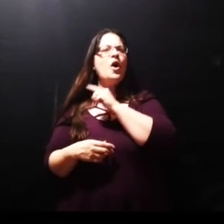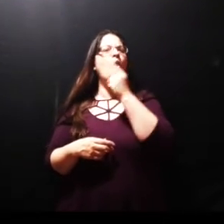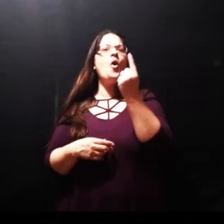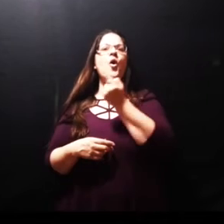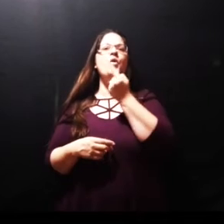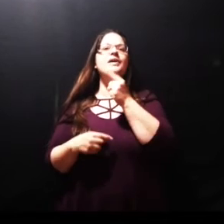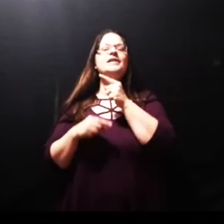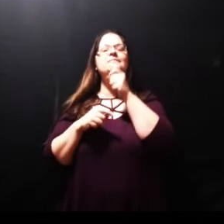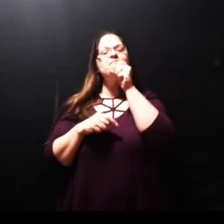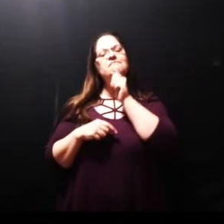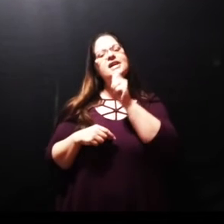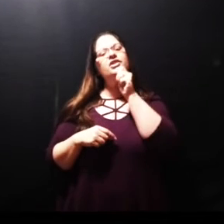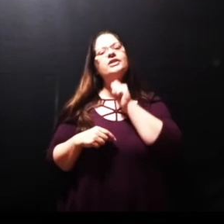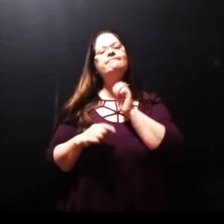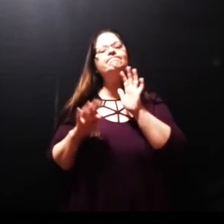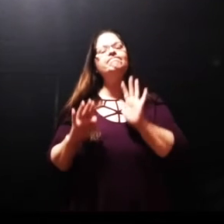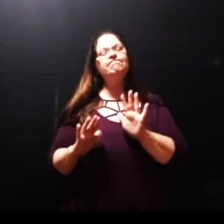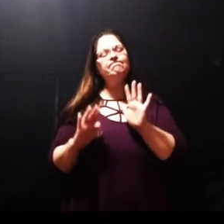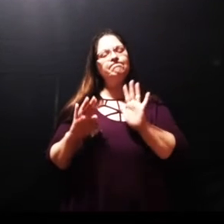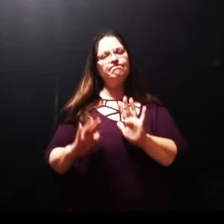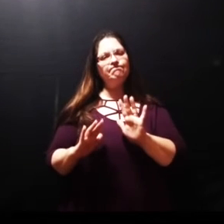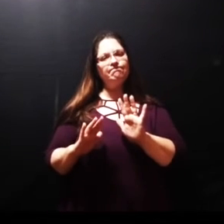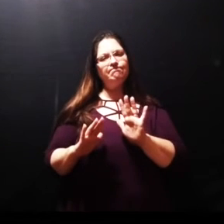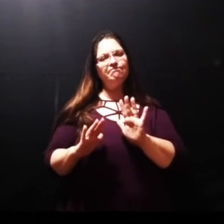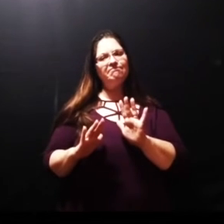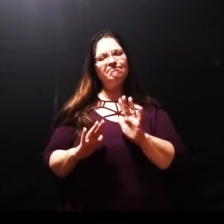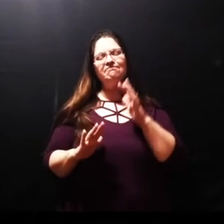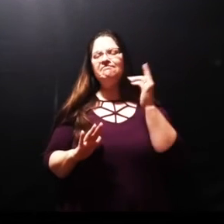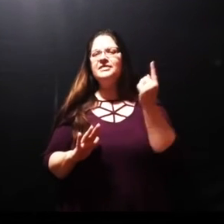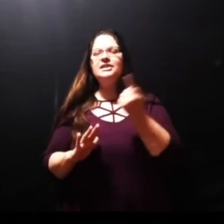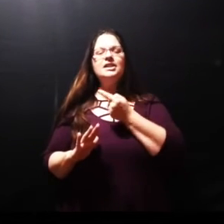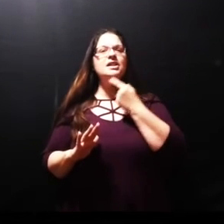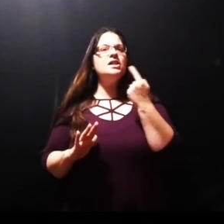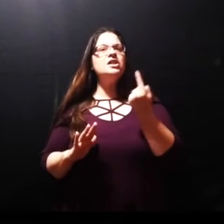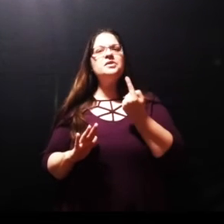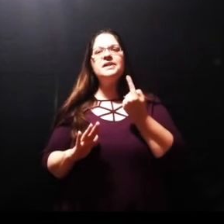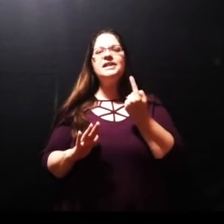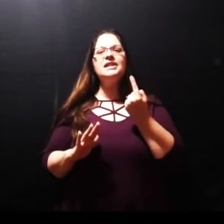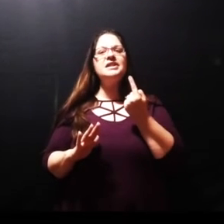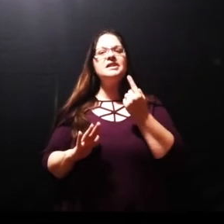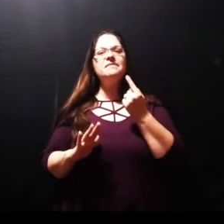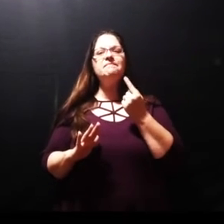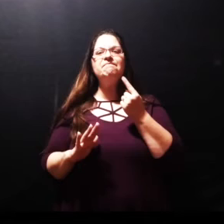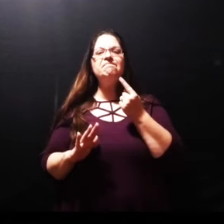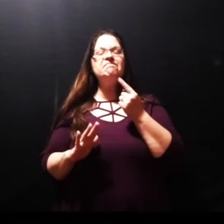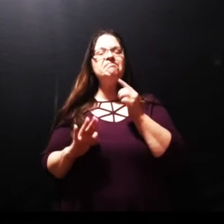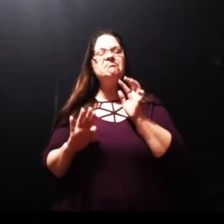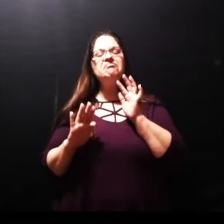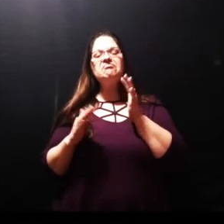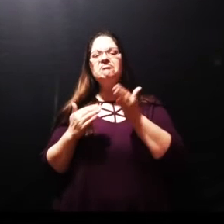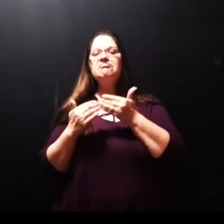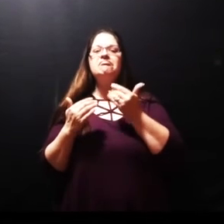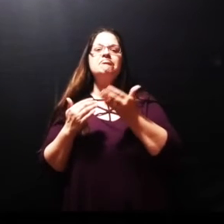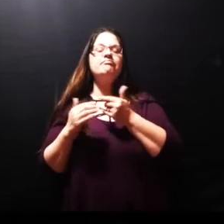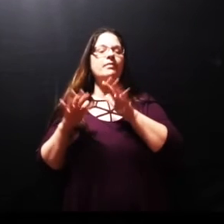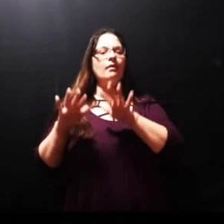nothing gets under her skin she's amazing she drives me crazy sometimes